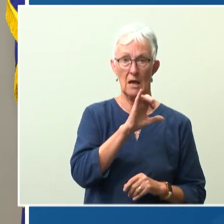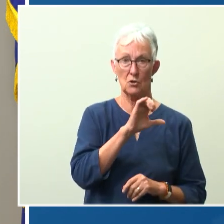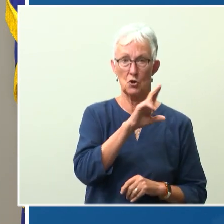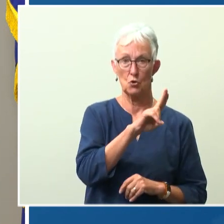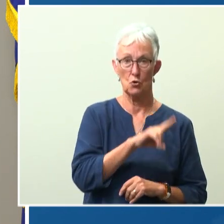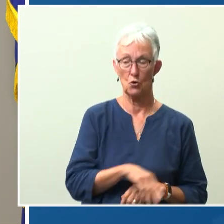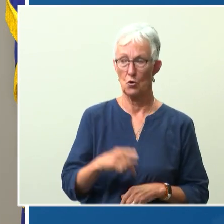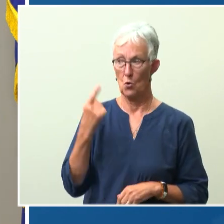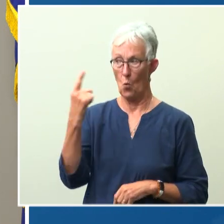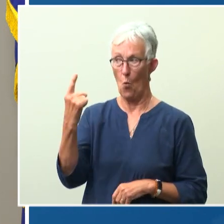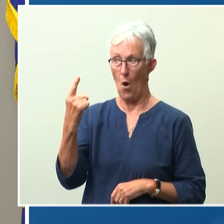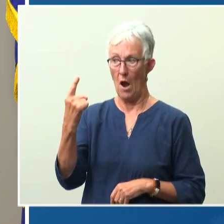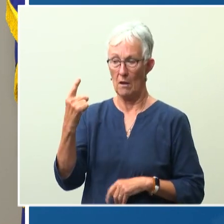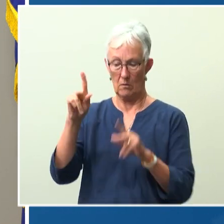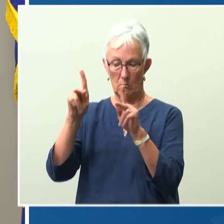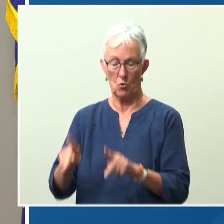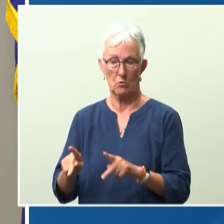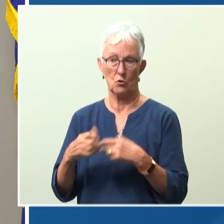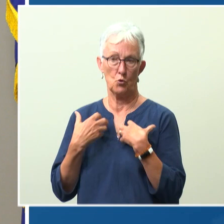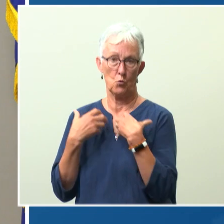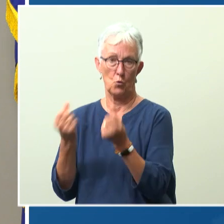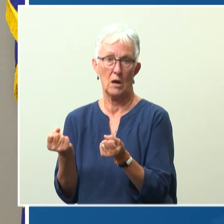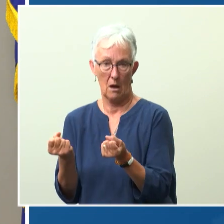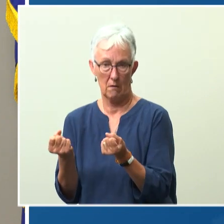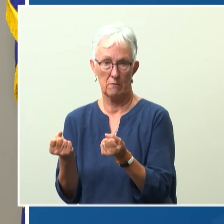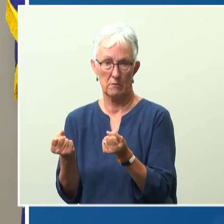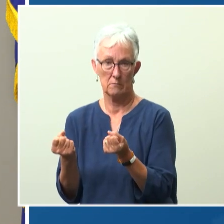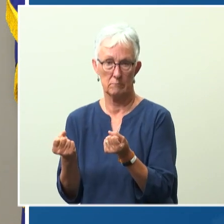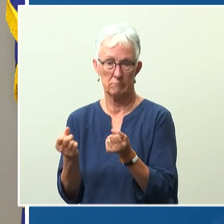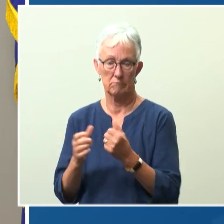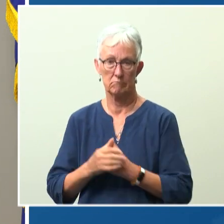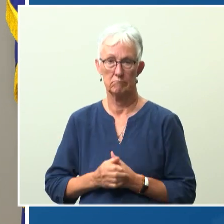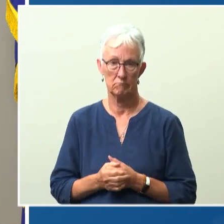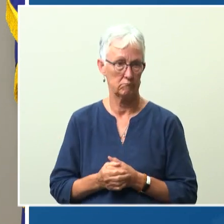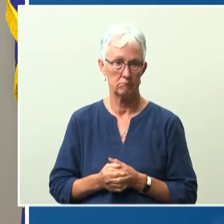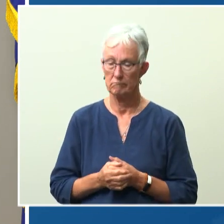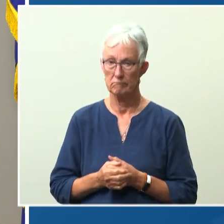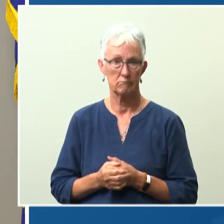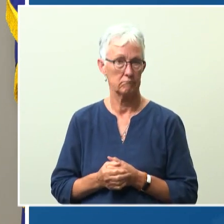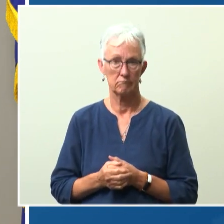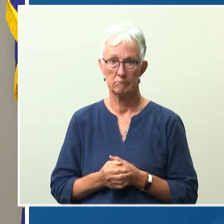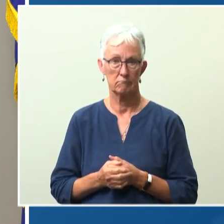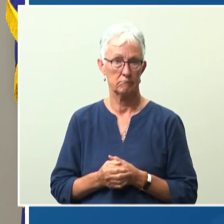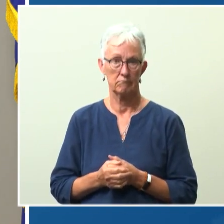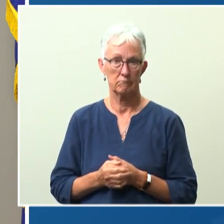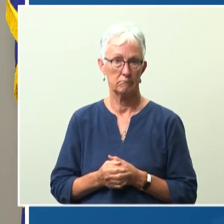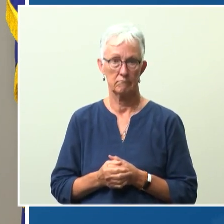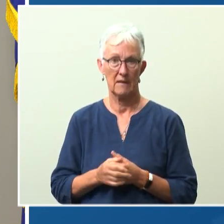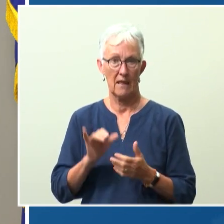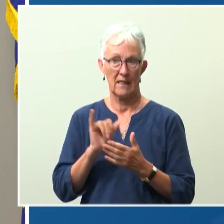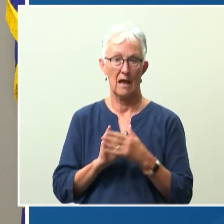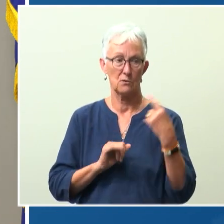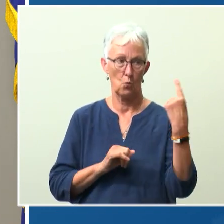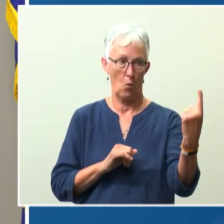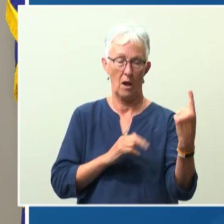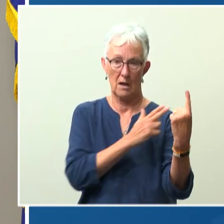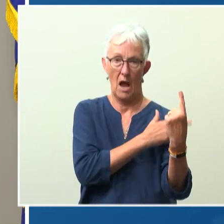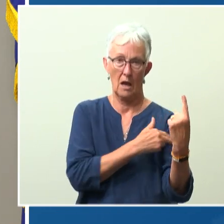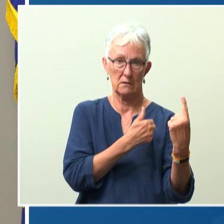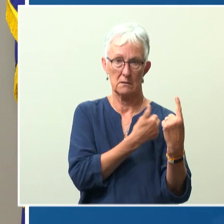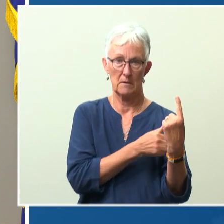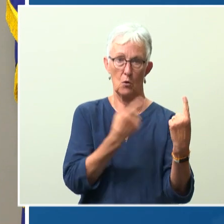from their severe illness. This was in just one of three intensive care units locally in just one week.